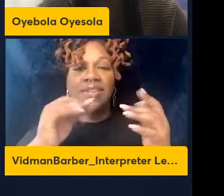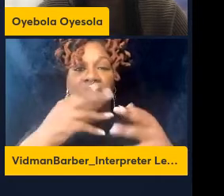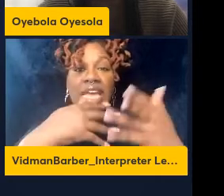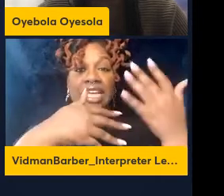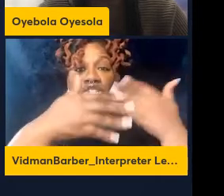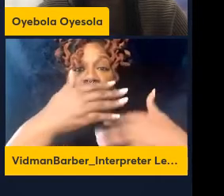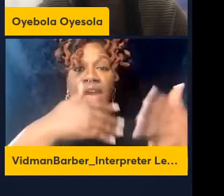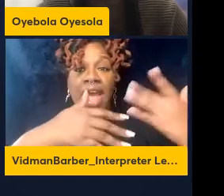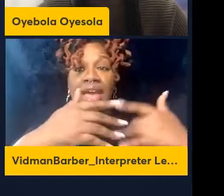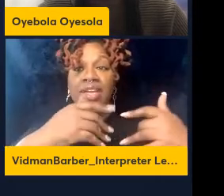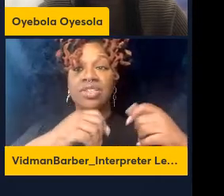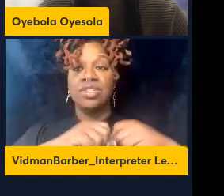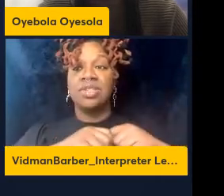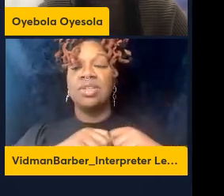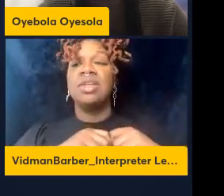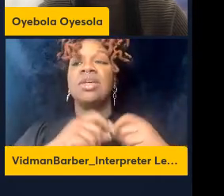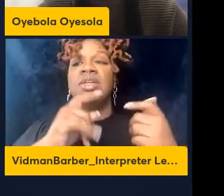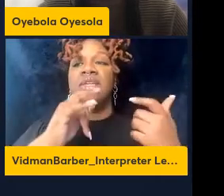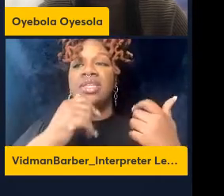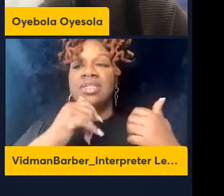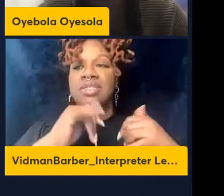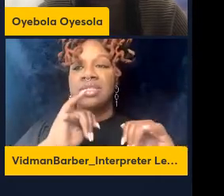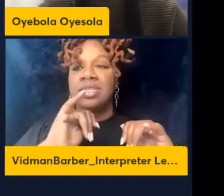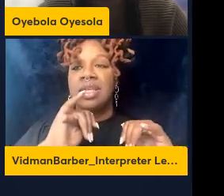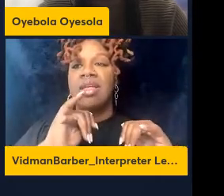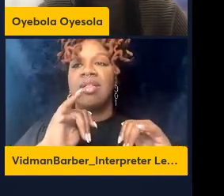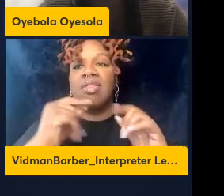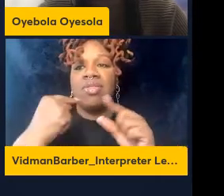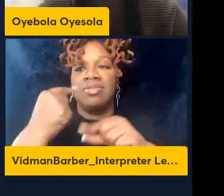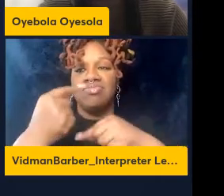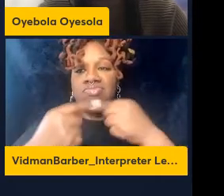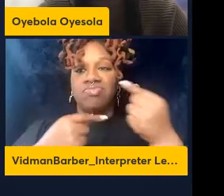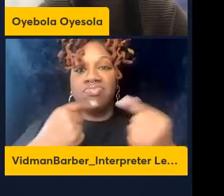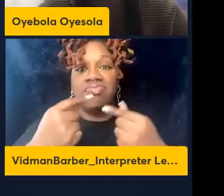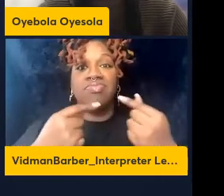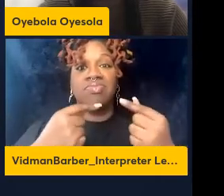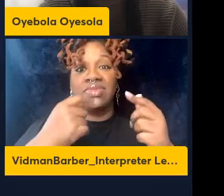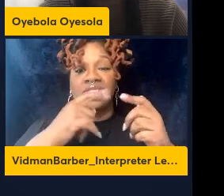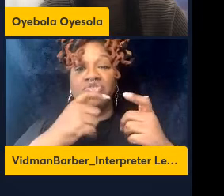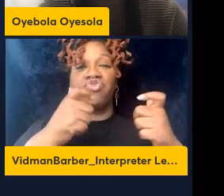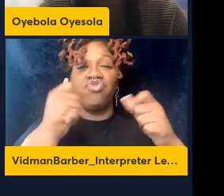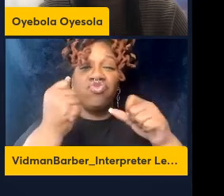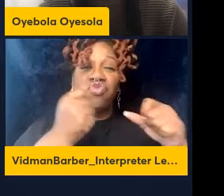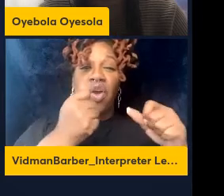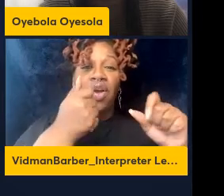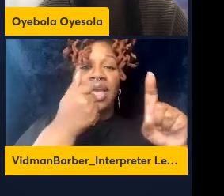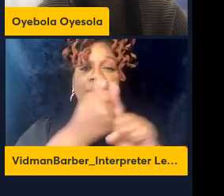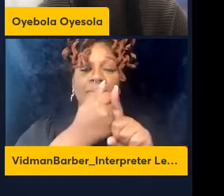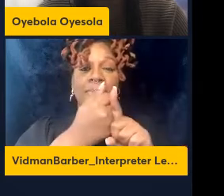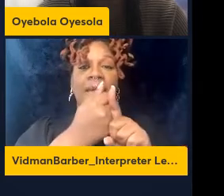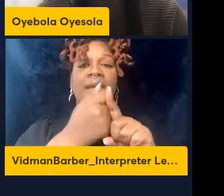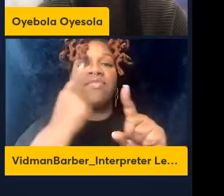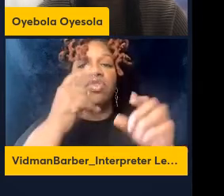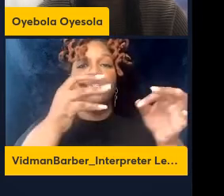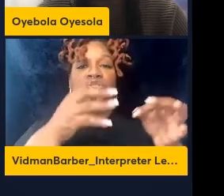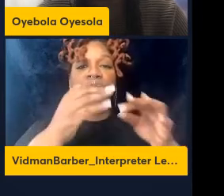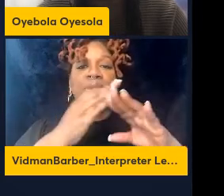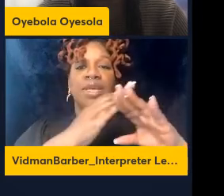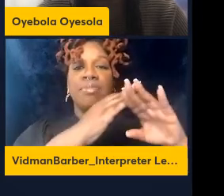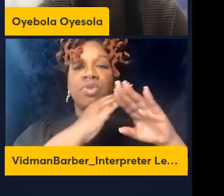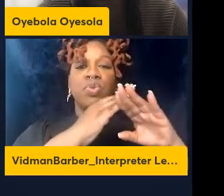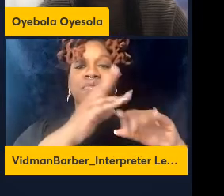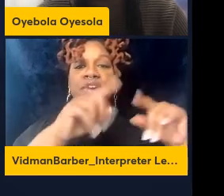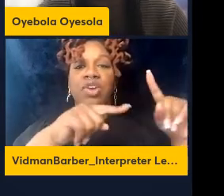host genetic factor still seems to play a huge role in determining immune variation in